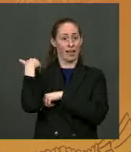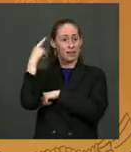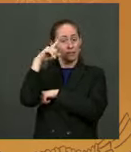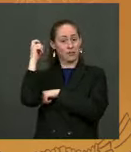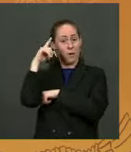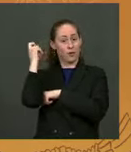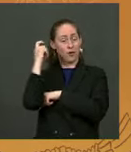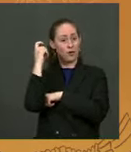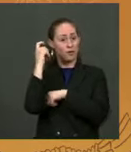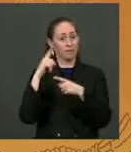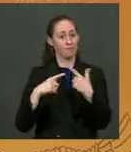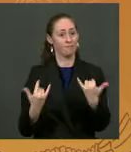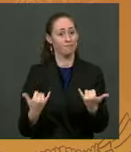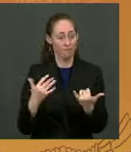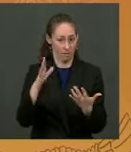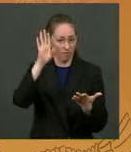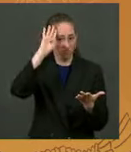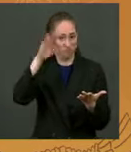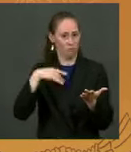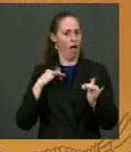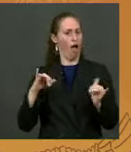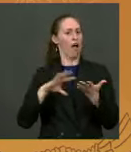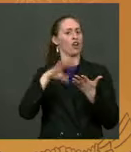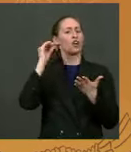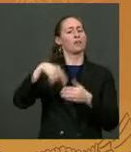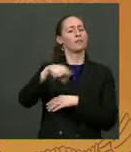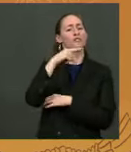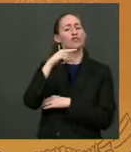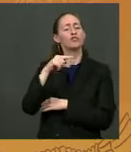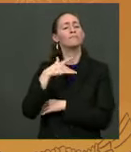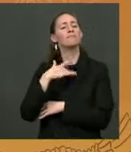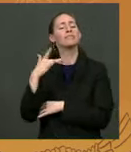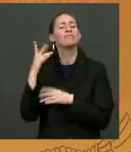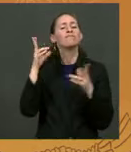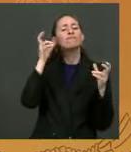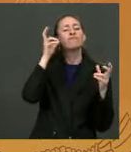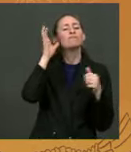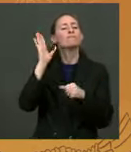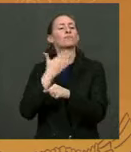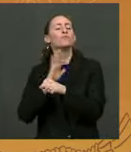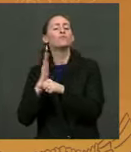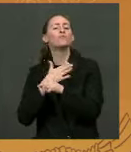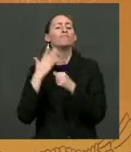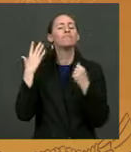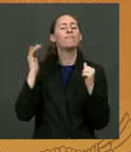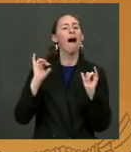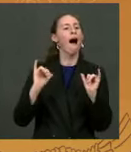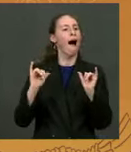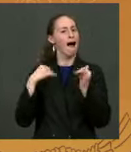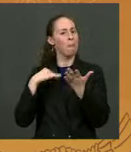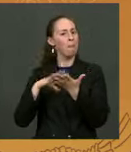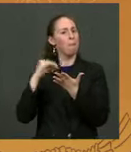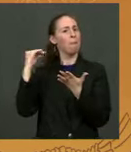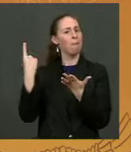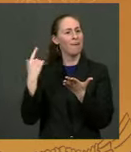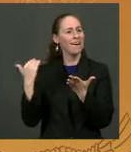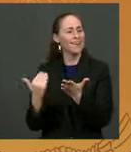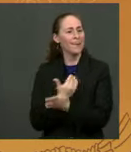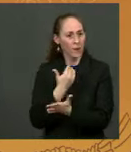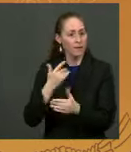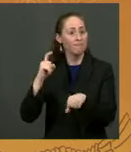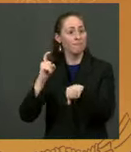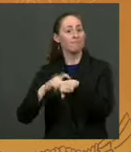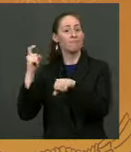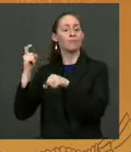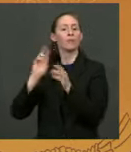noise. And they've interacted with children and visitors to get used to the — their visit to Washington. And eventually,